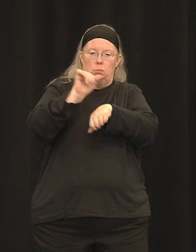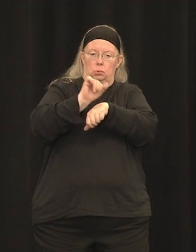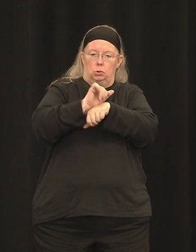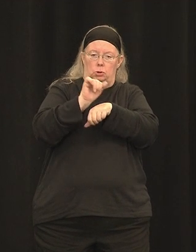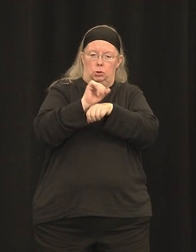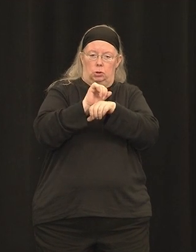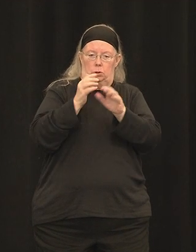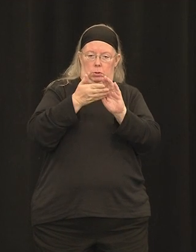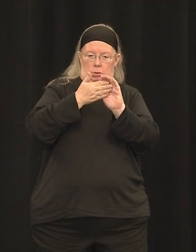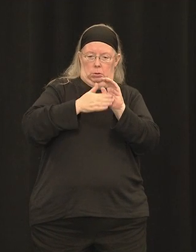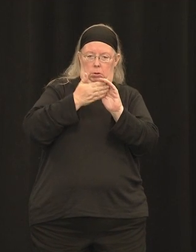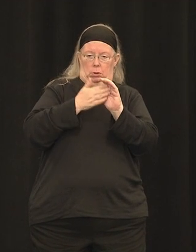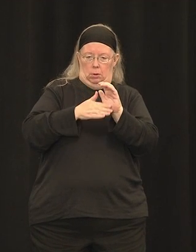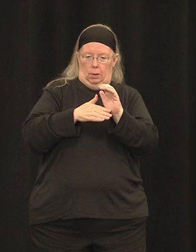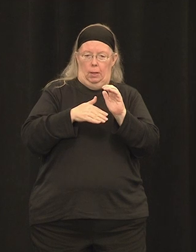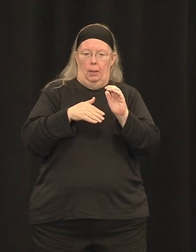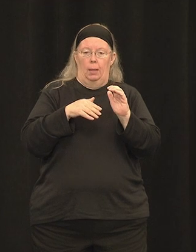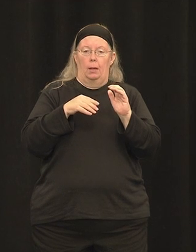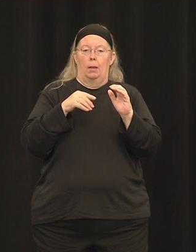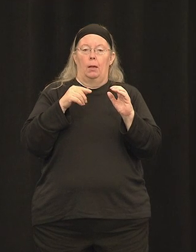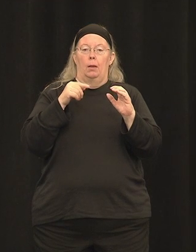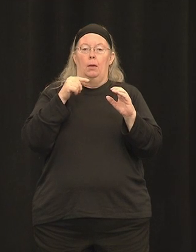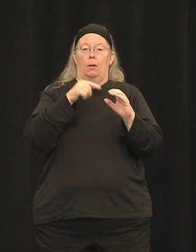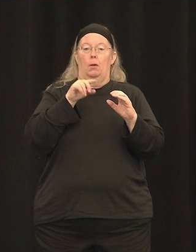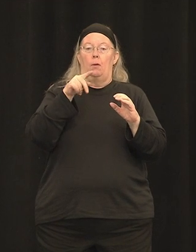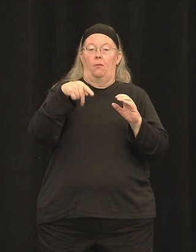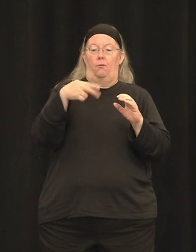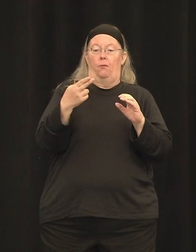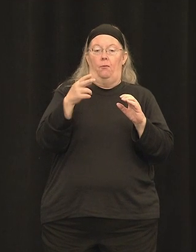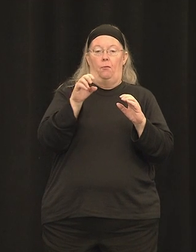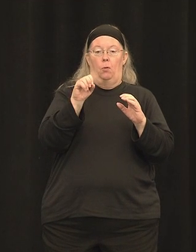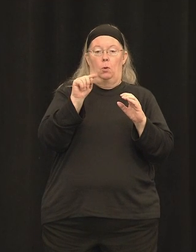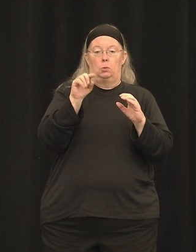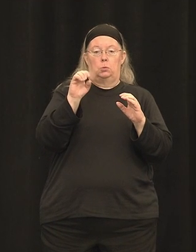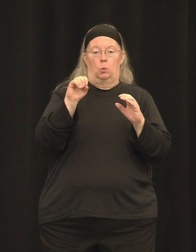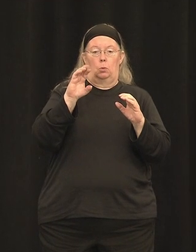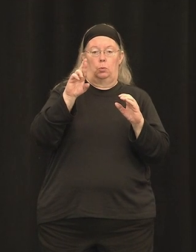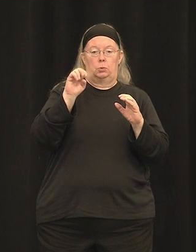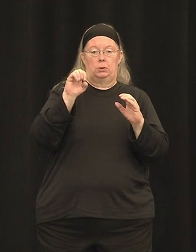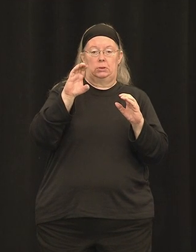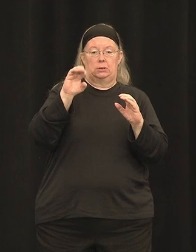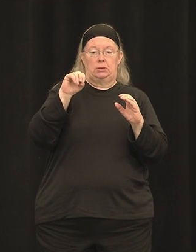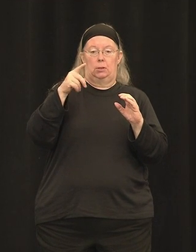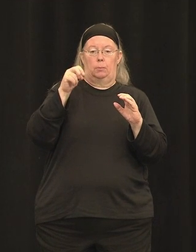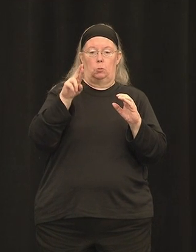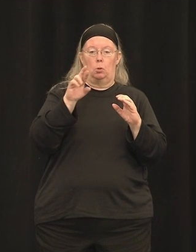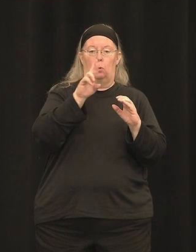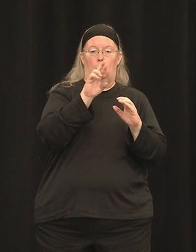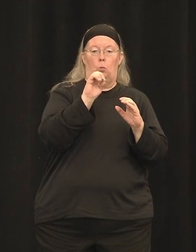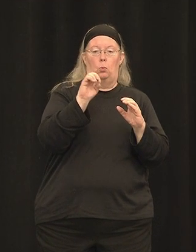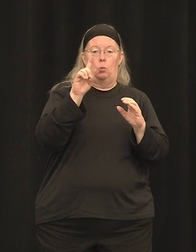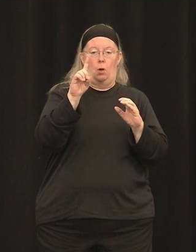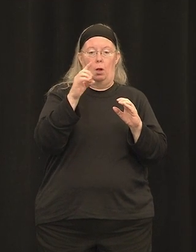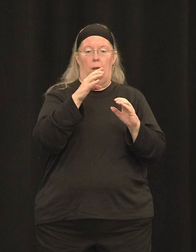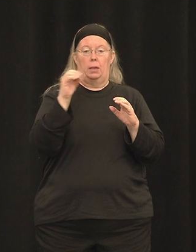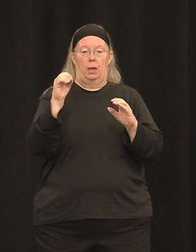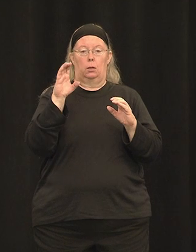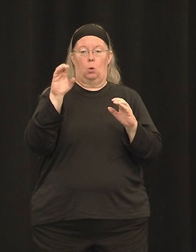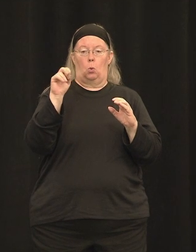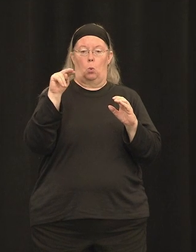photoreceptor cells, your rods and your cones. And those are the cells responsible for converting a photon of light